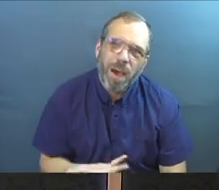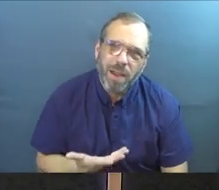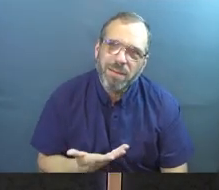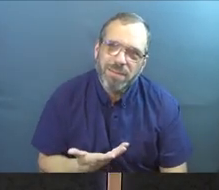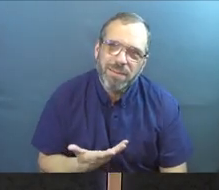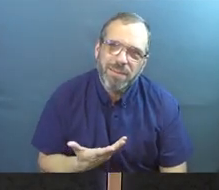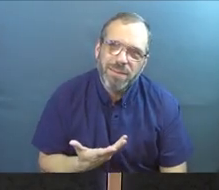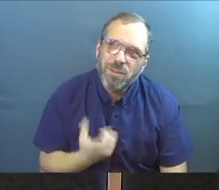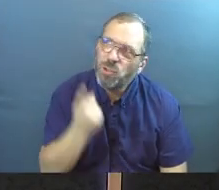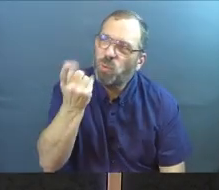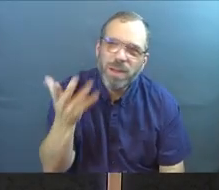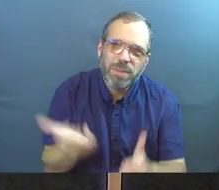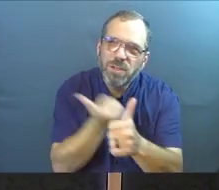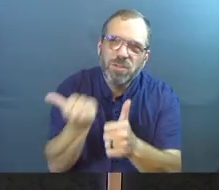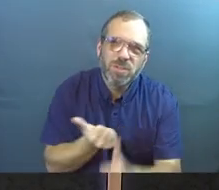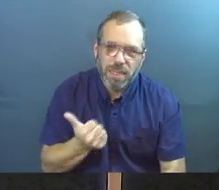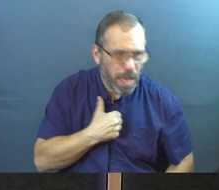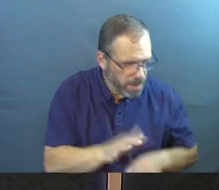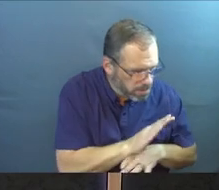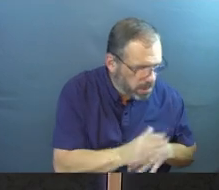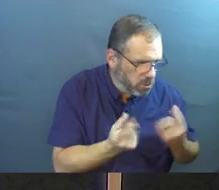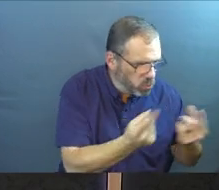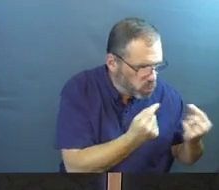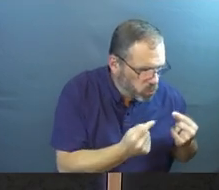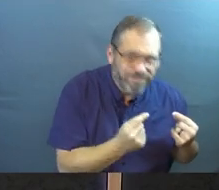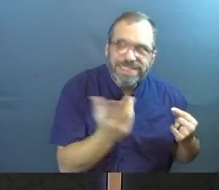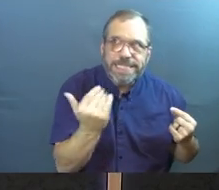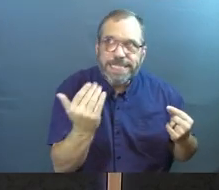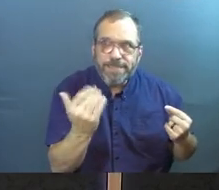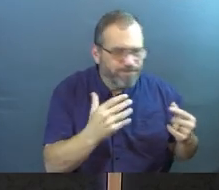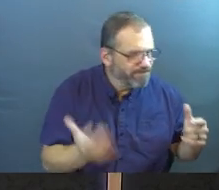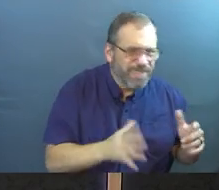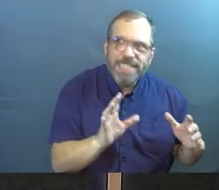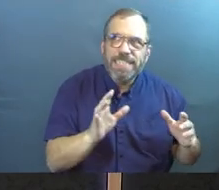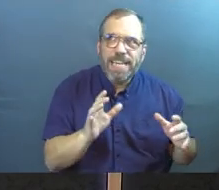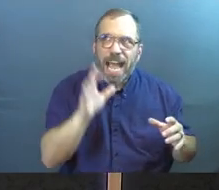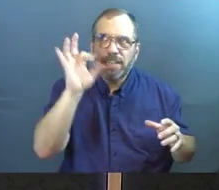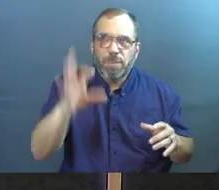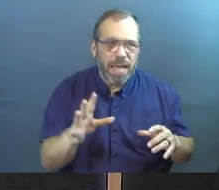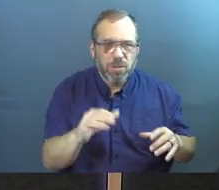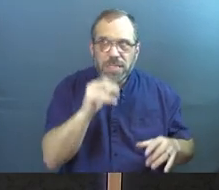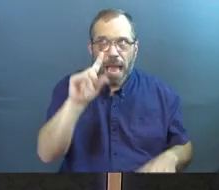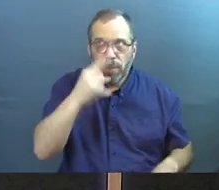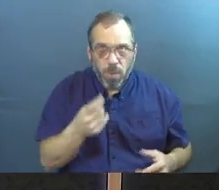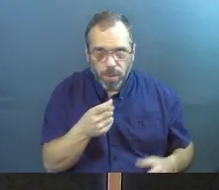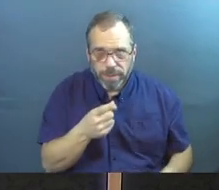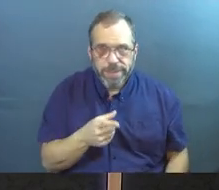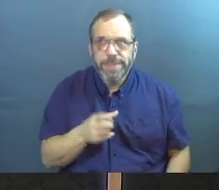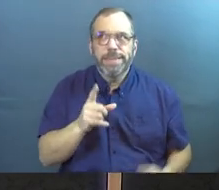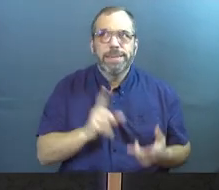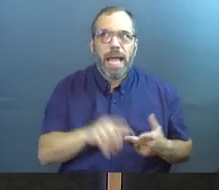yourself. I'm a busy man, Lord. And I need the pastor to not be boring.